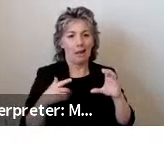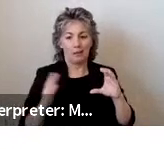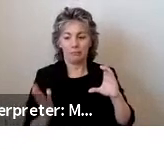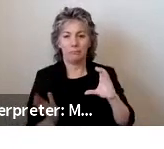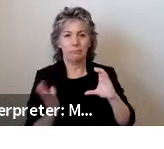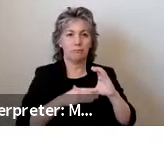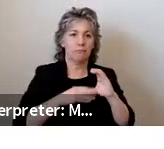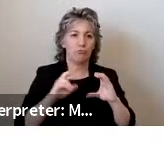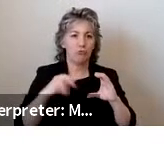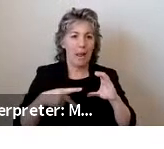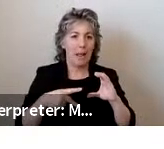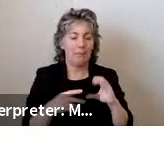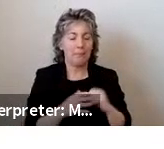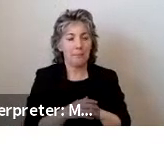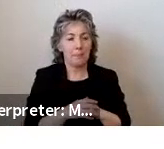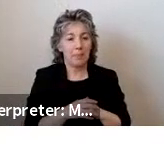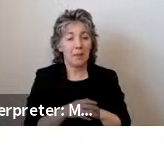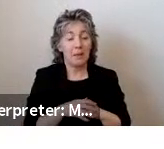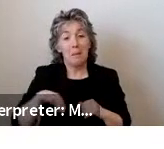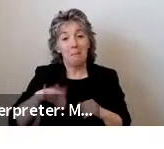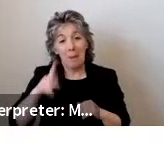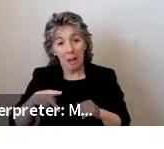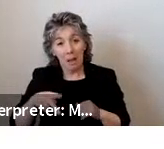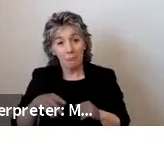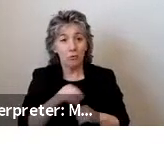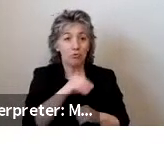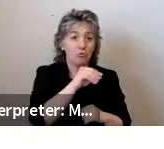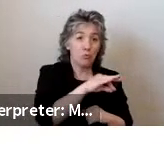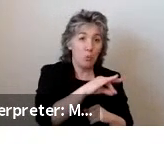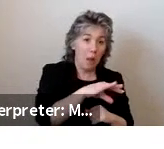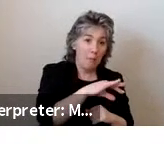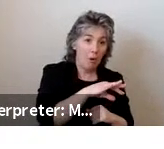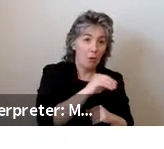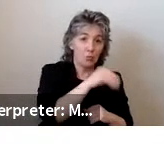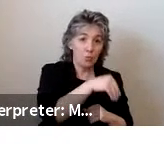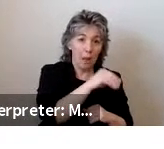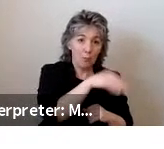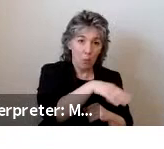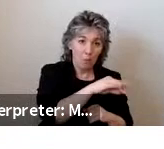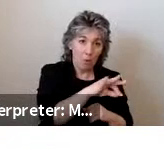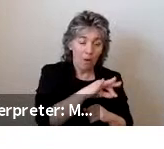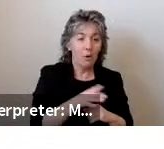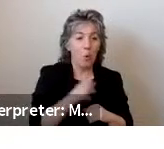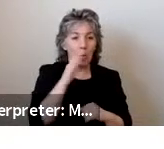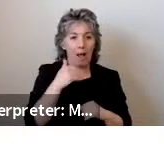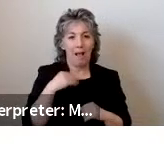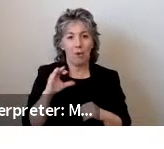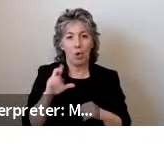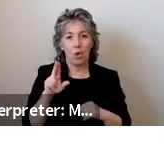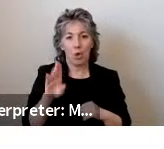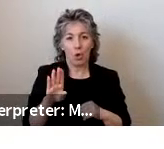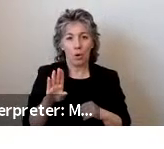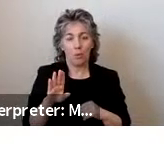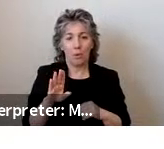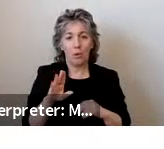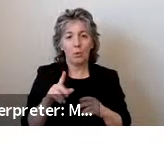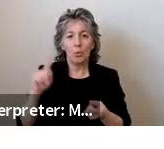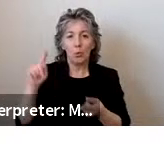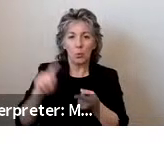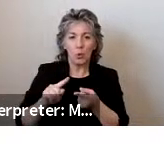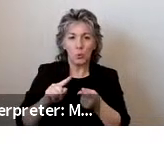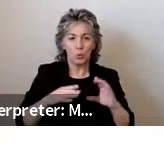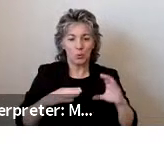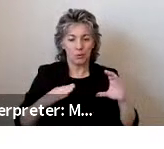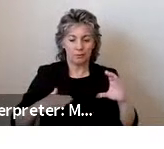location ideally will involve a curb or an elevator platform to reduce ramp slopes to the extent